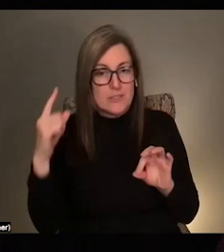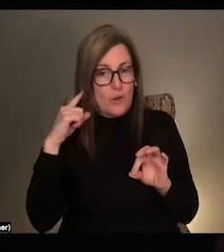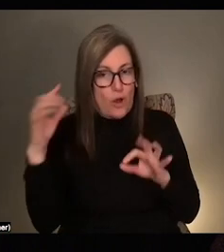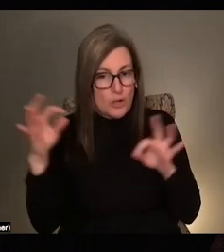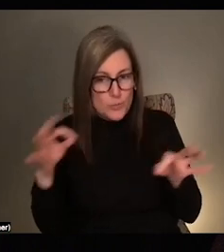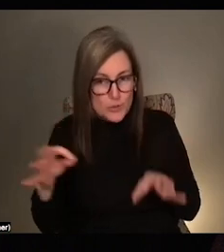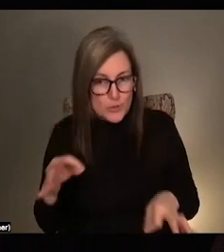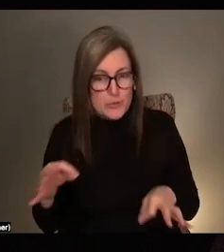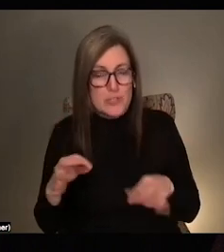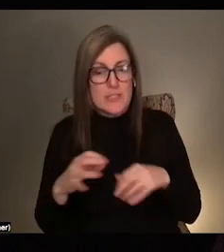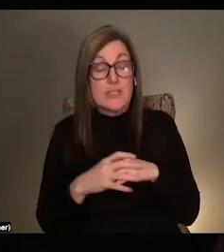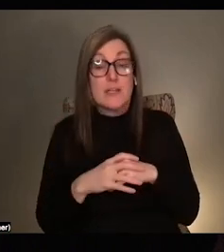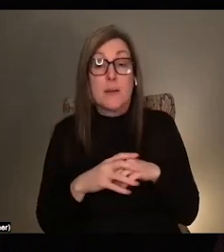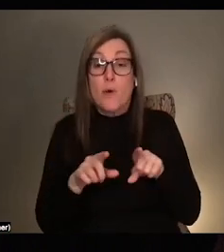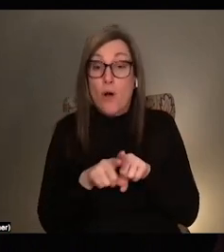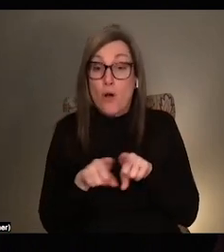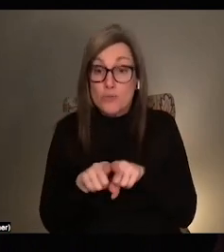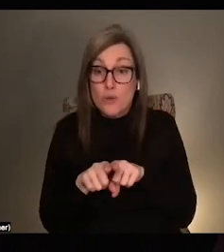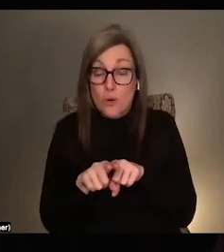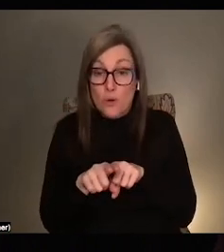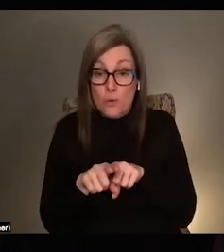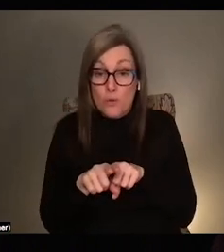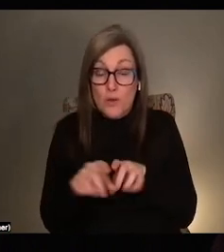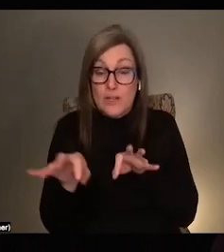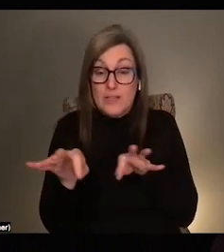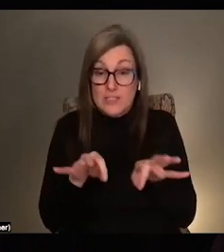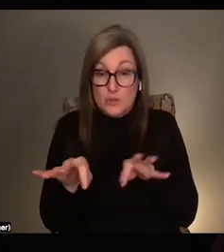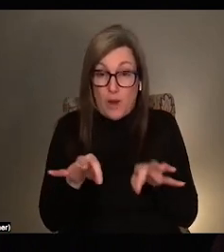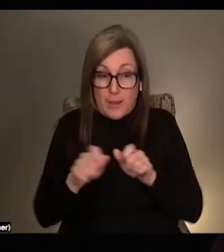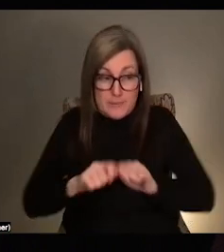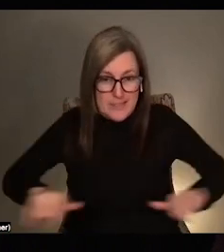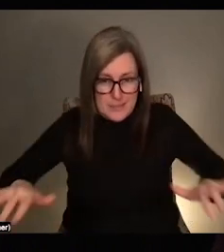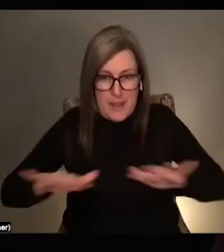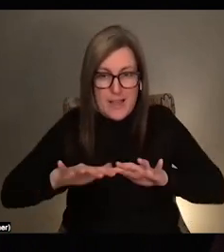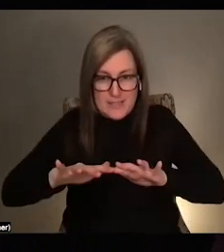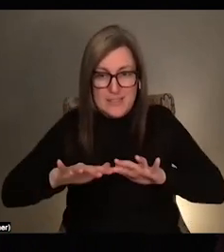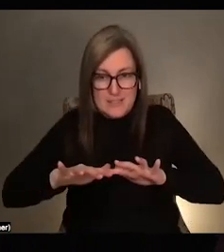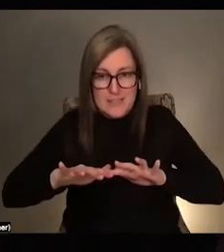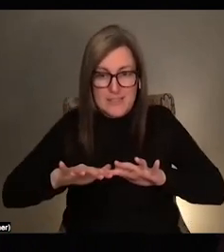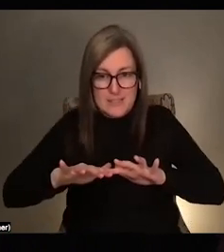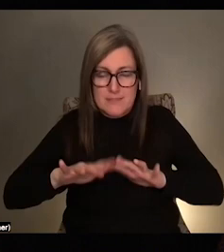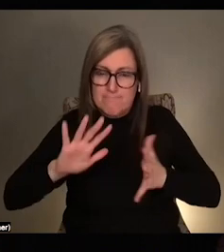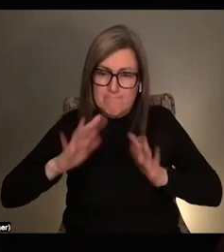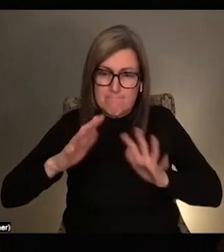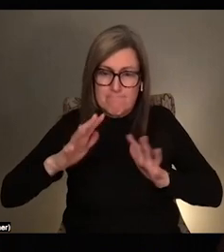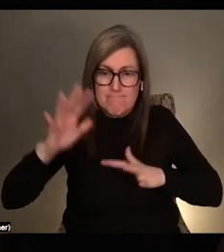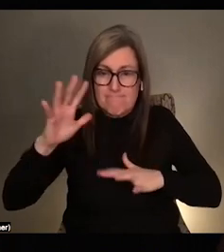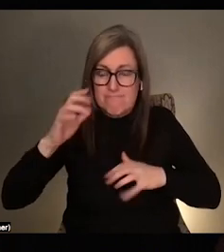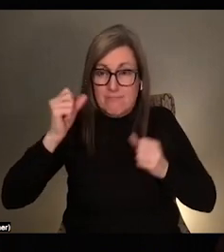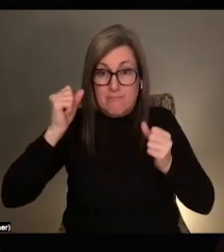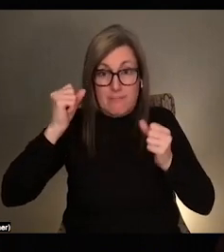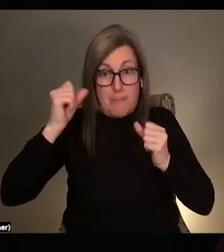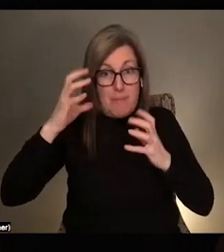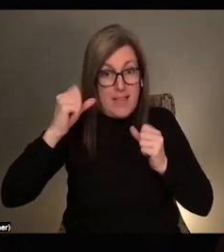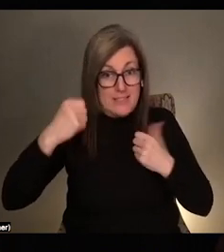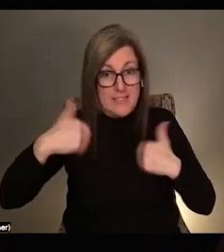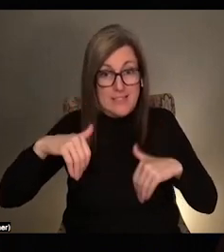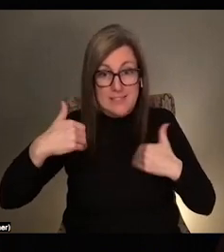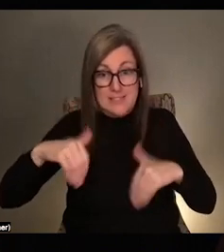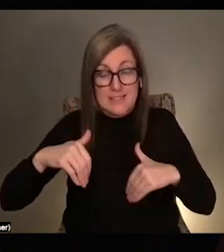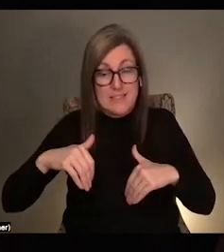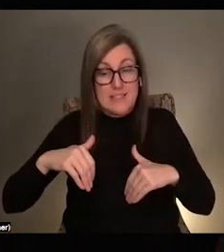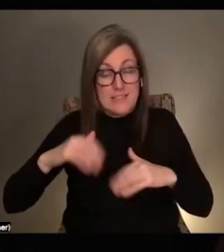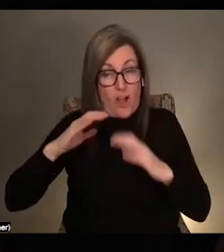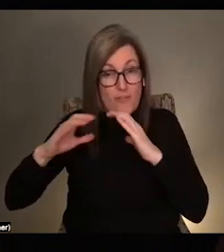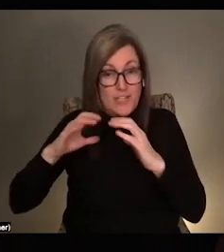the score, but then also is like a description of the space. And it was kind of an amazing conversation with this person, Dan from Blind